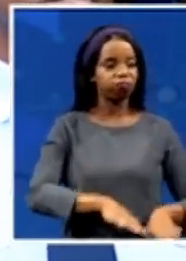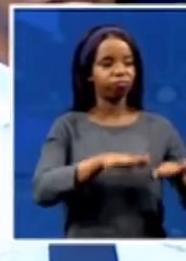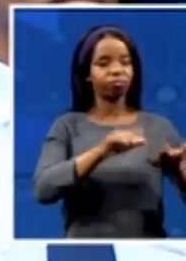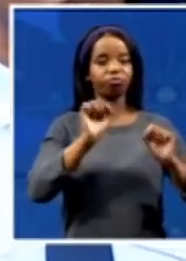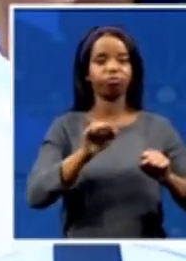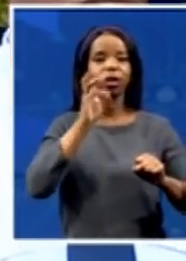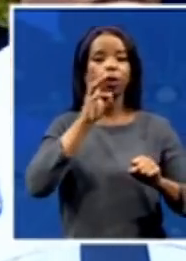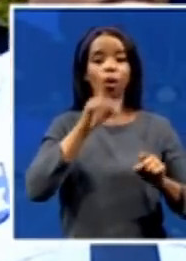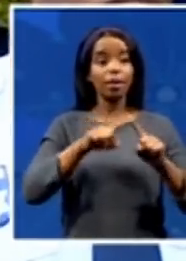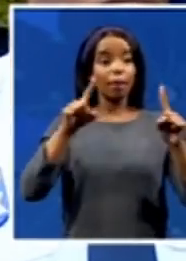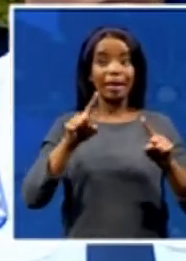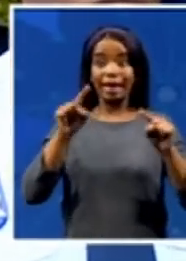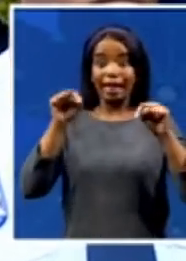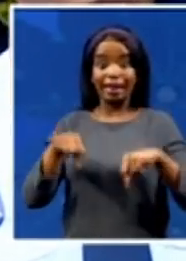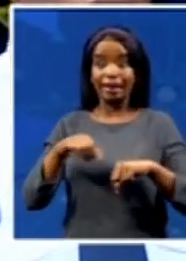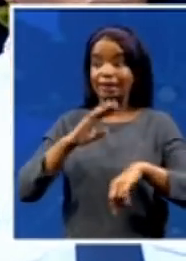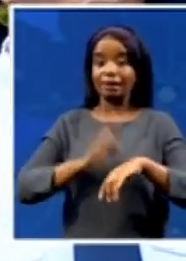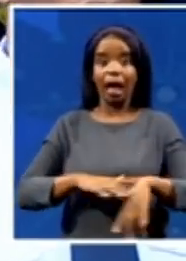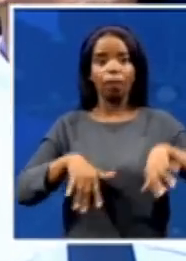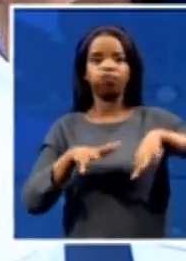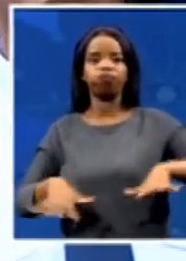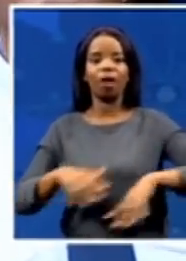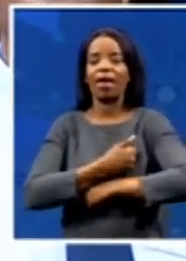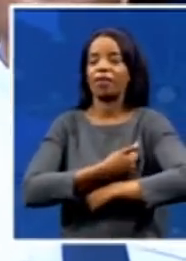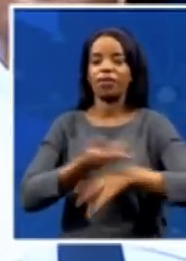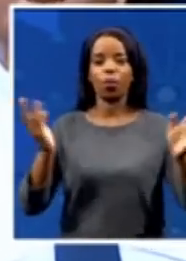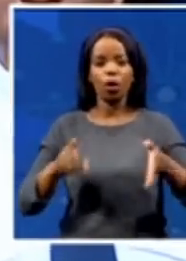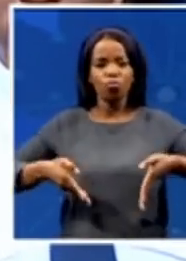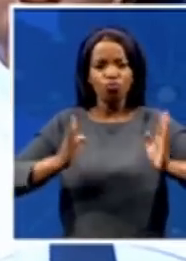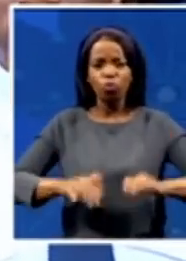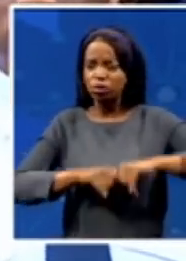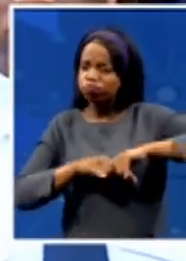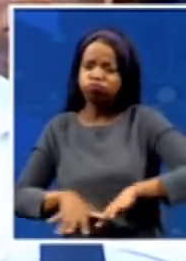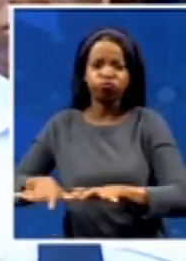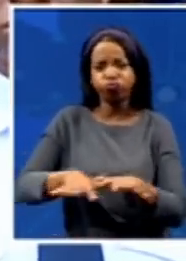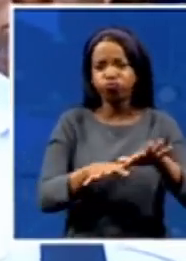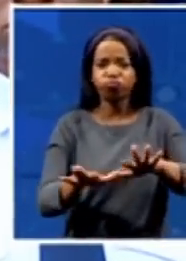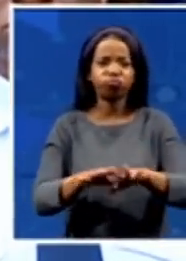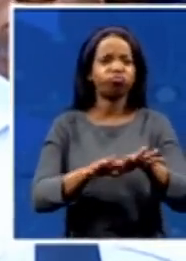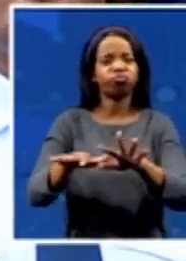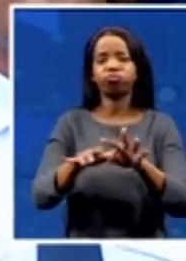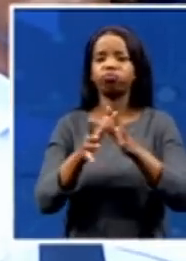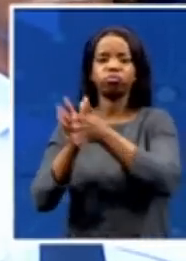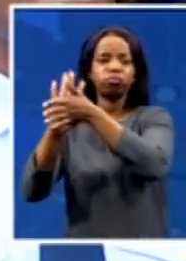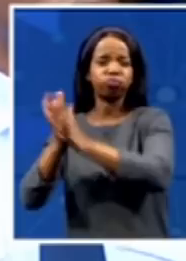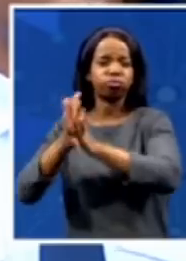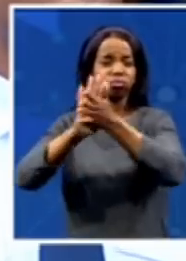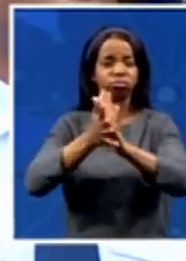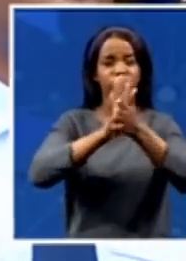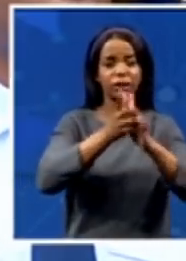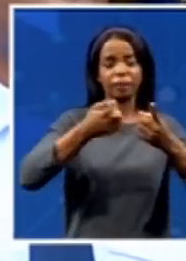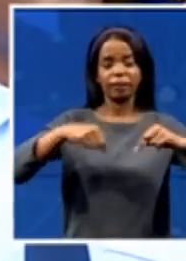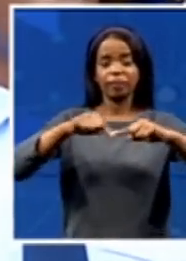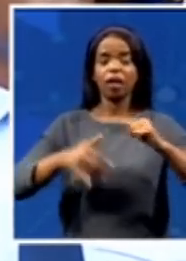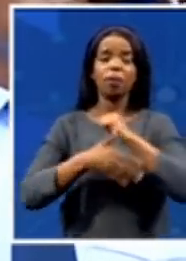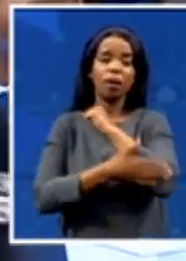moving through the roads, they were all over, attacking our communities and the properties that we have seen